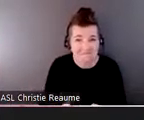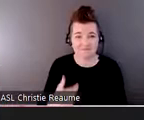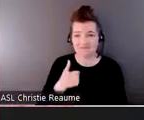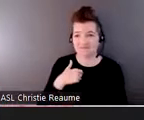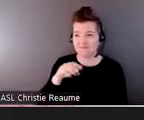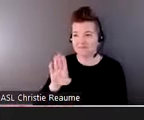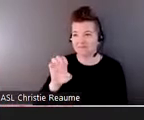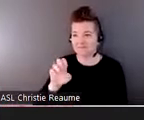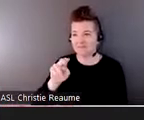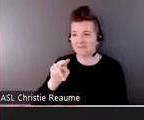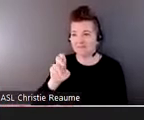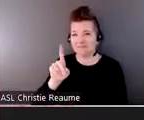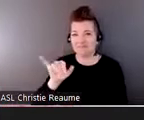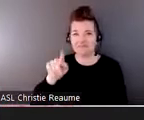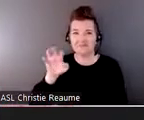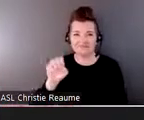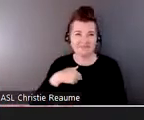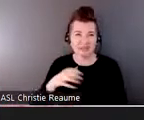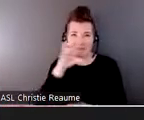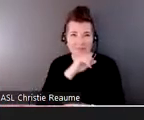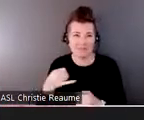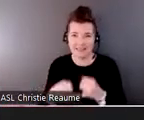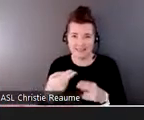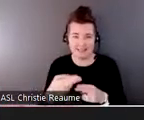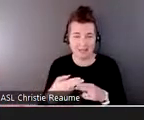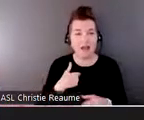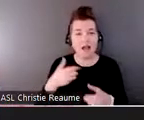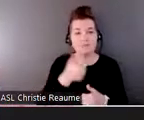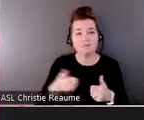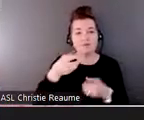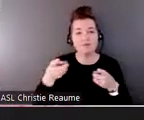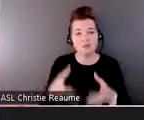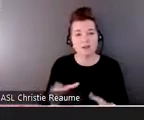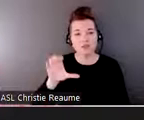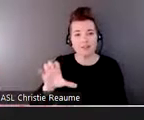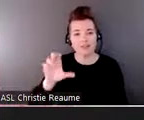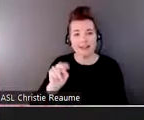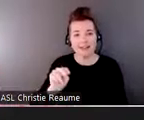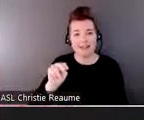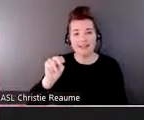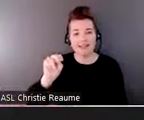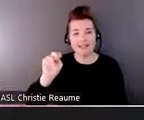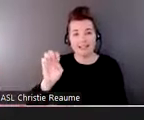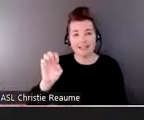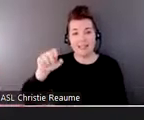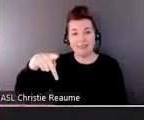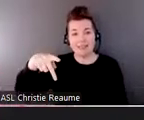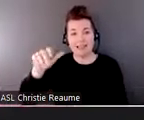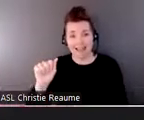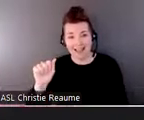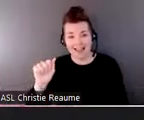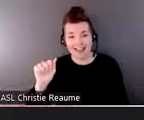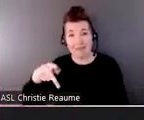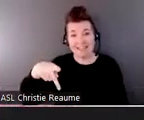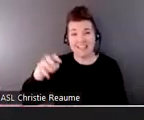Shoplin. I'm the Executive Director of CNPEA, the Canadian Network for the Prevention of Elder Abuse. So we do work